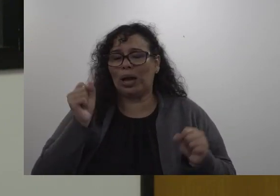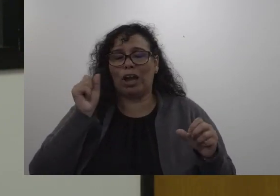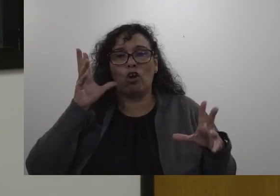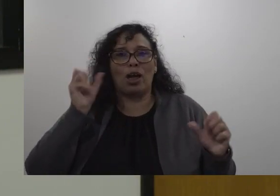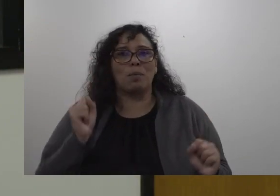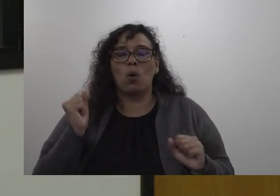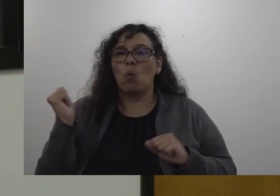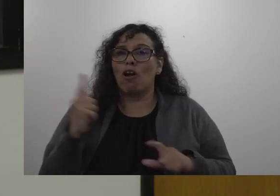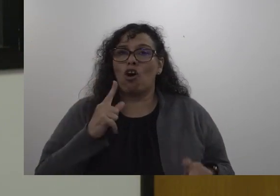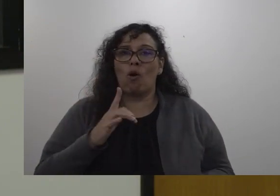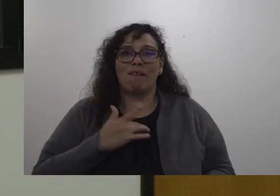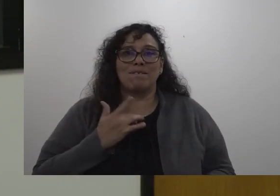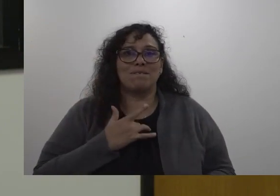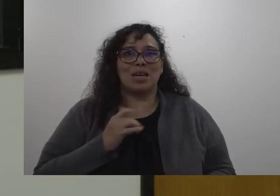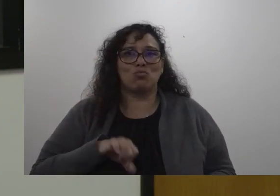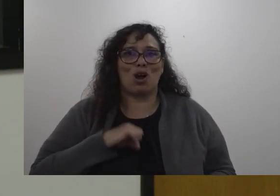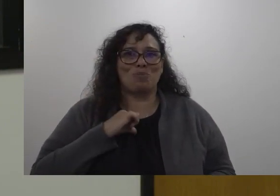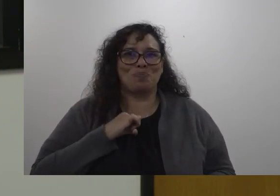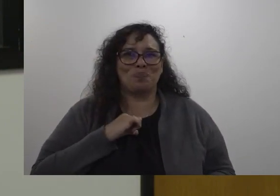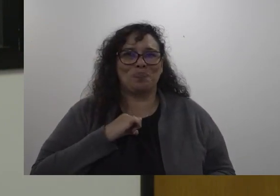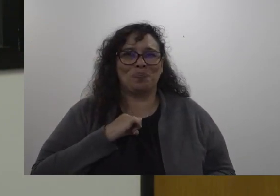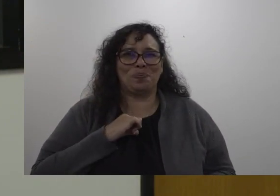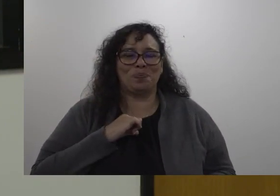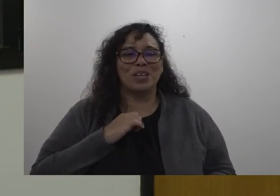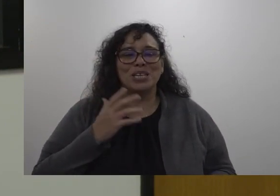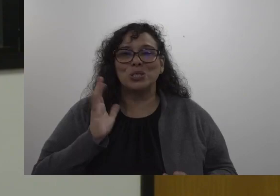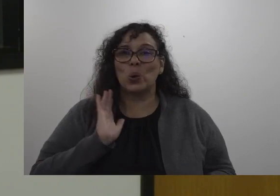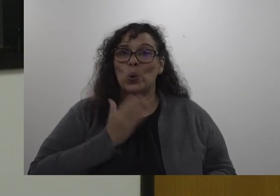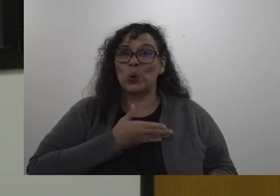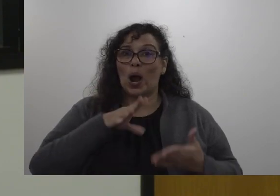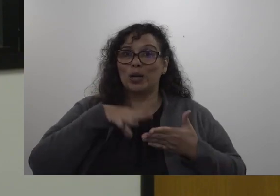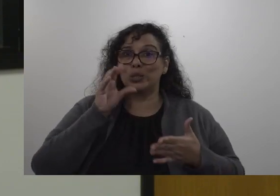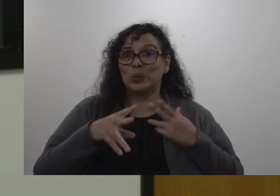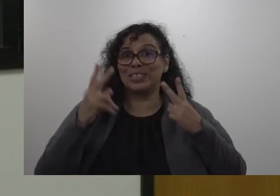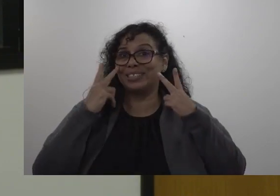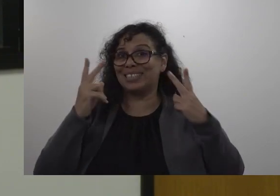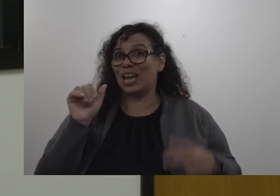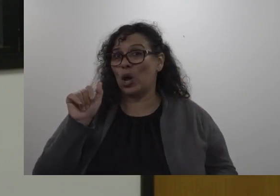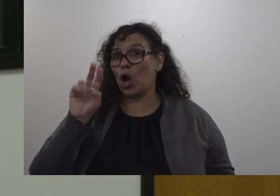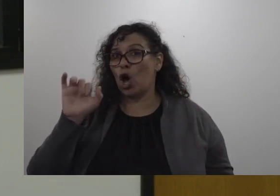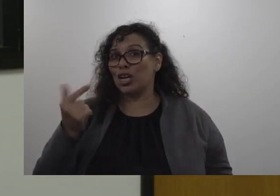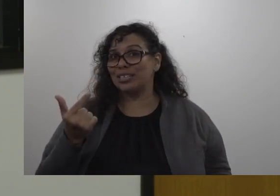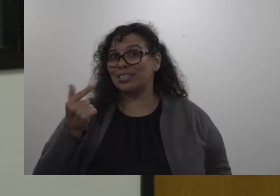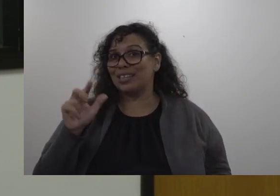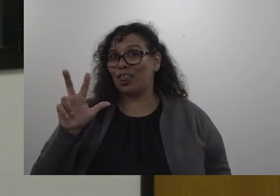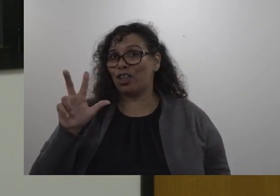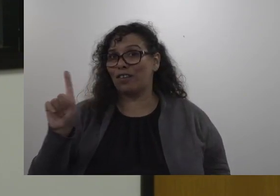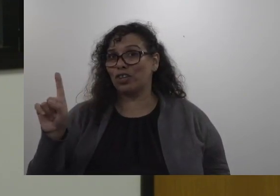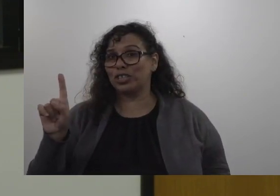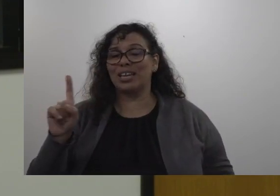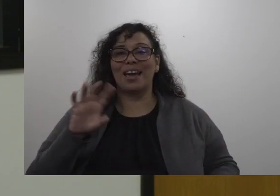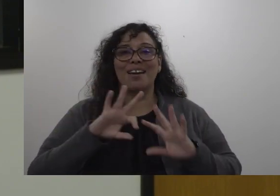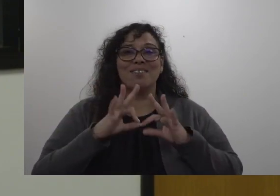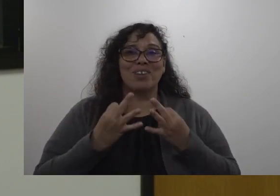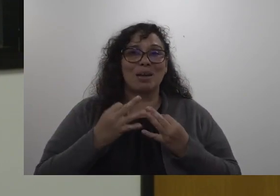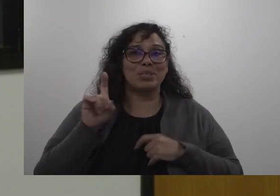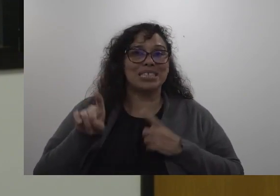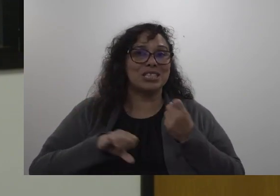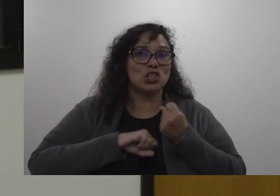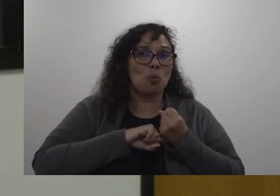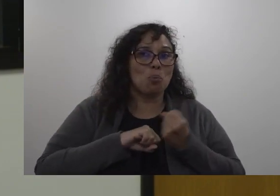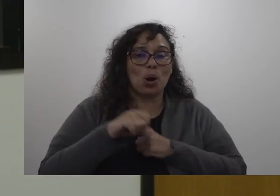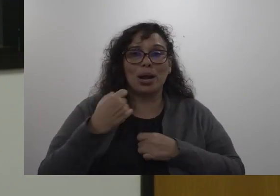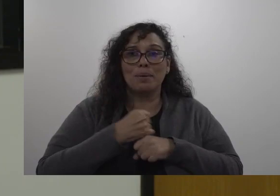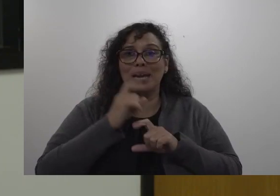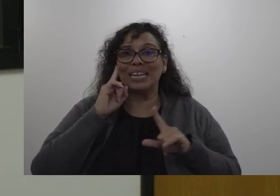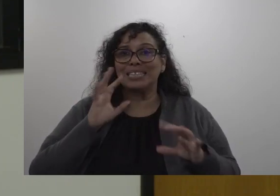can all feel very proud of so to our students we'll see you on August 31st and to families that need support in making a